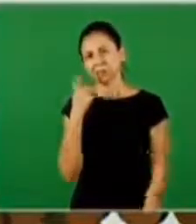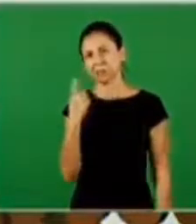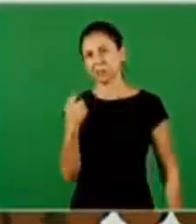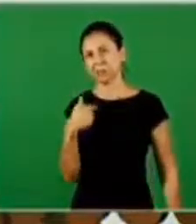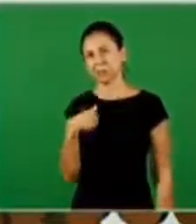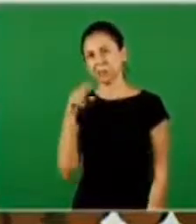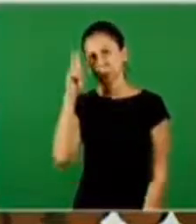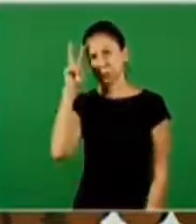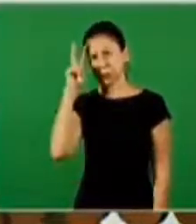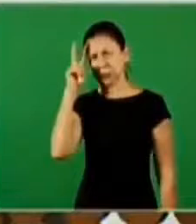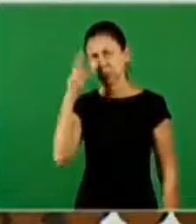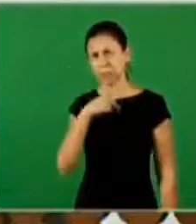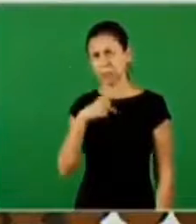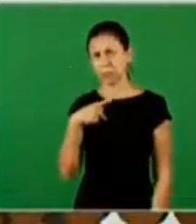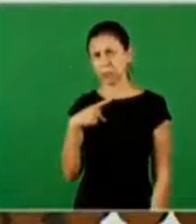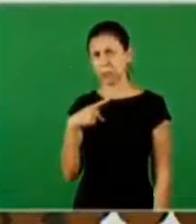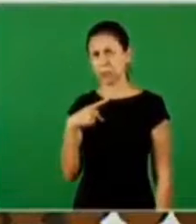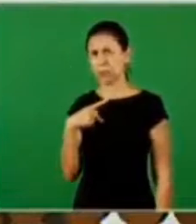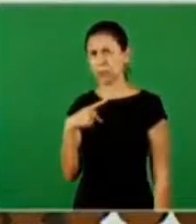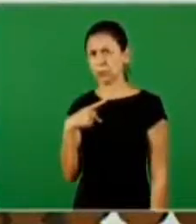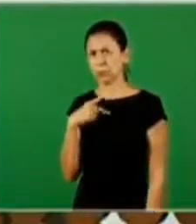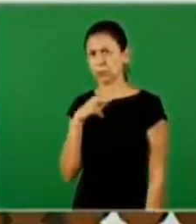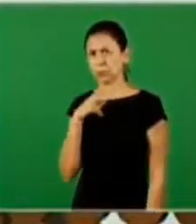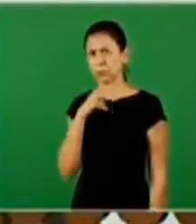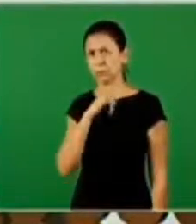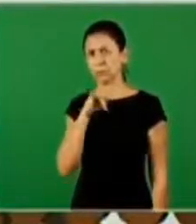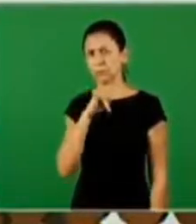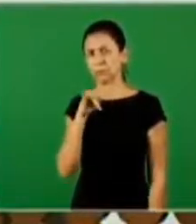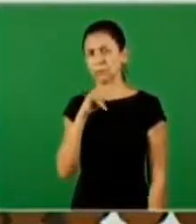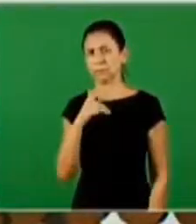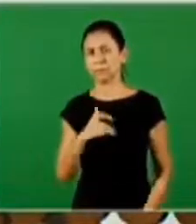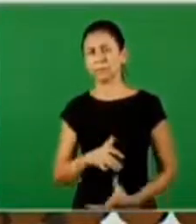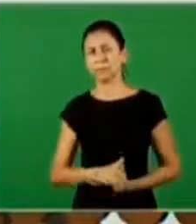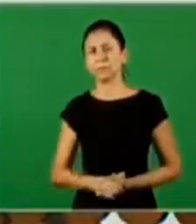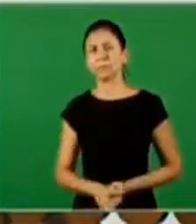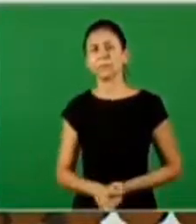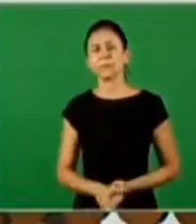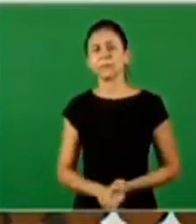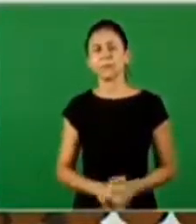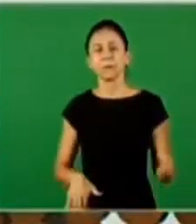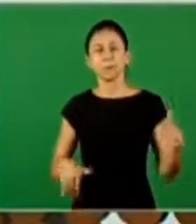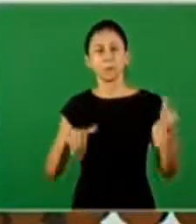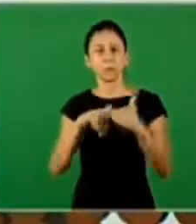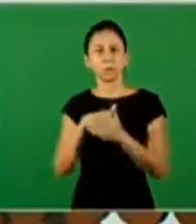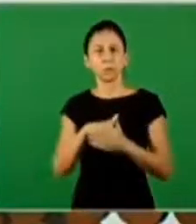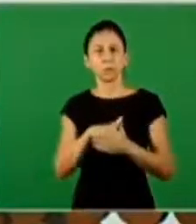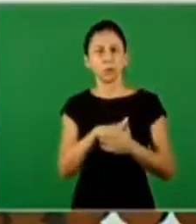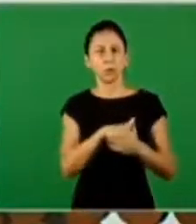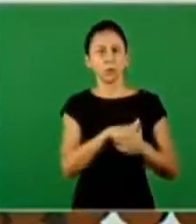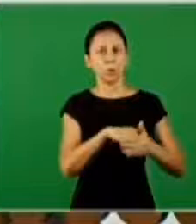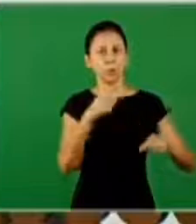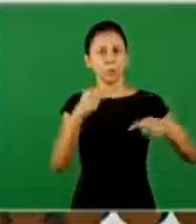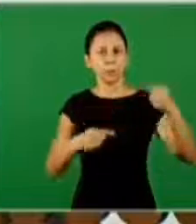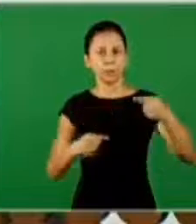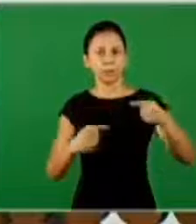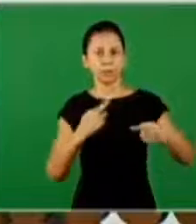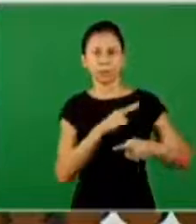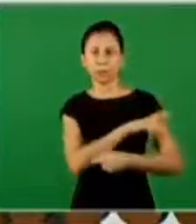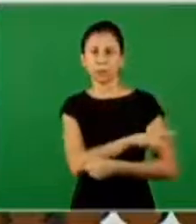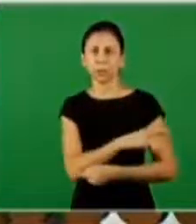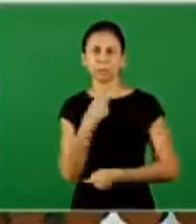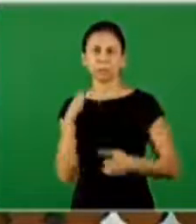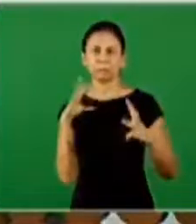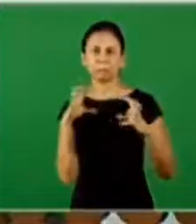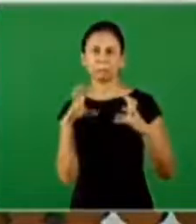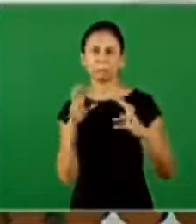I remember a friend, a pastor that used to say the following, soccer, politics and religion, you